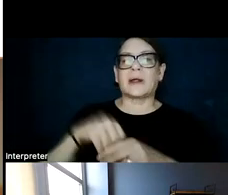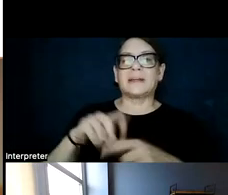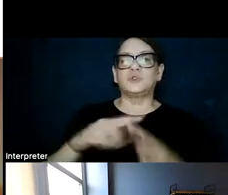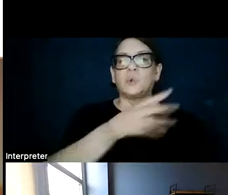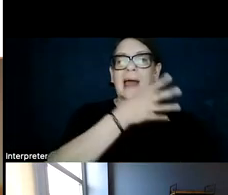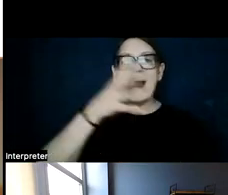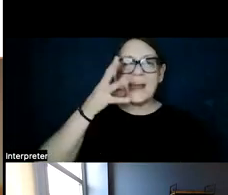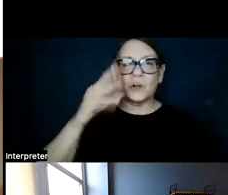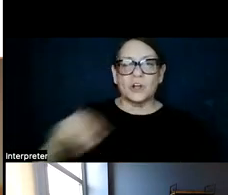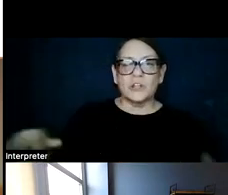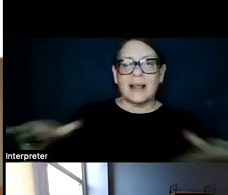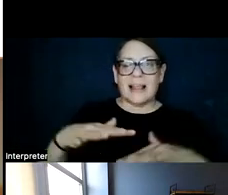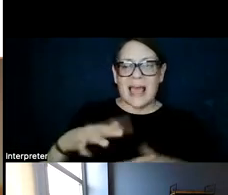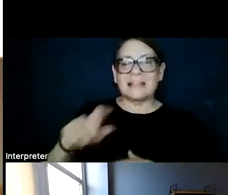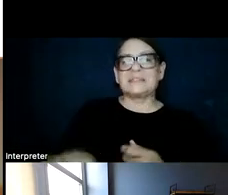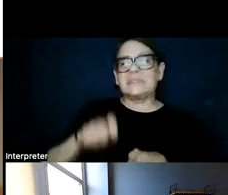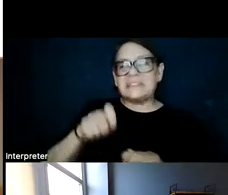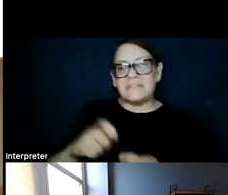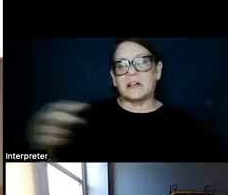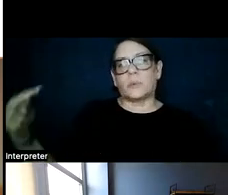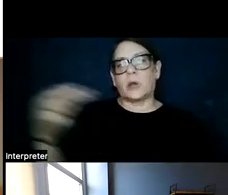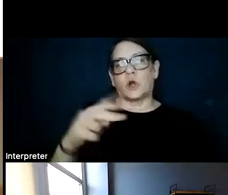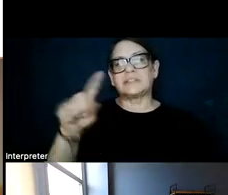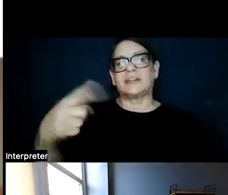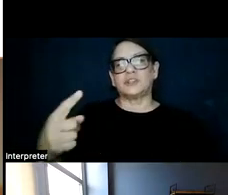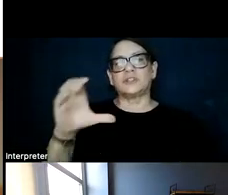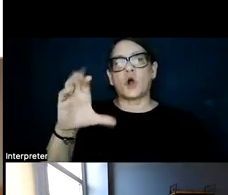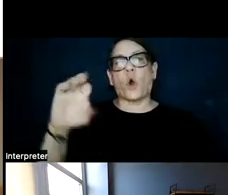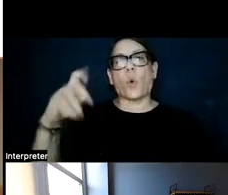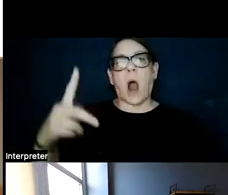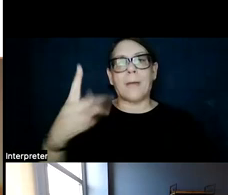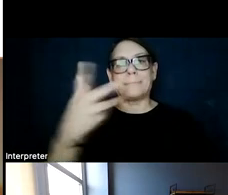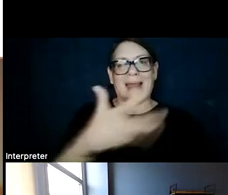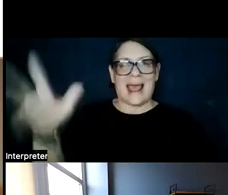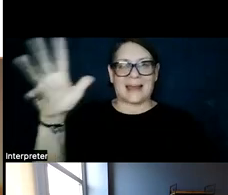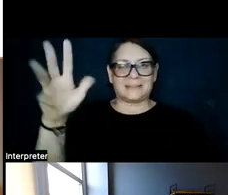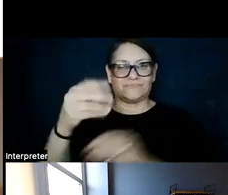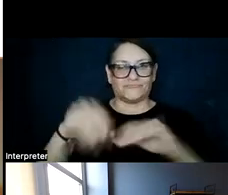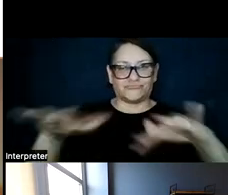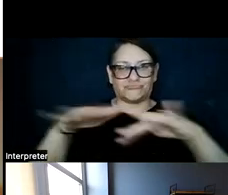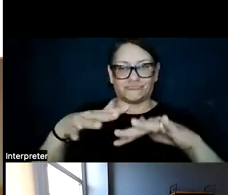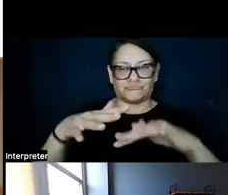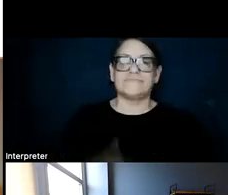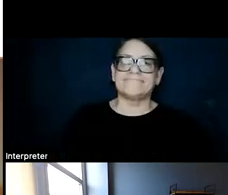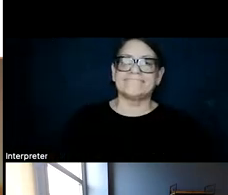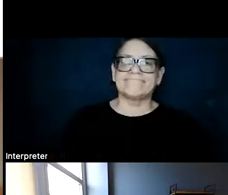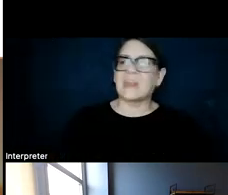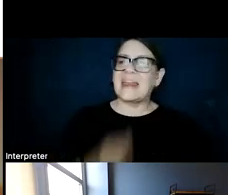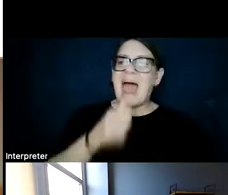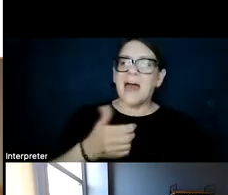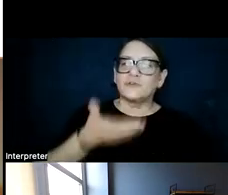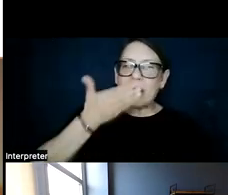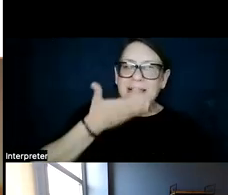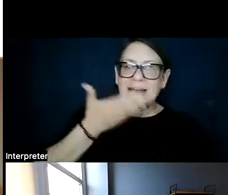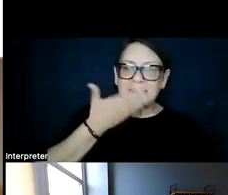landscapes. And specifically, we looked at just crop lens, as opposed to range lens and grazing lens. Okay,